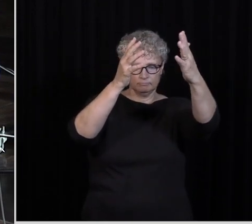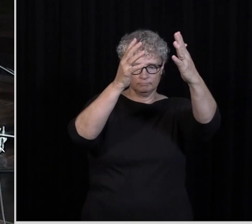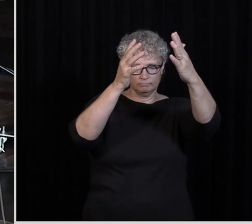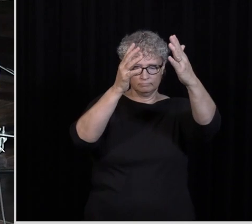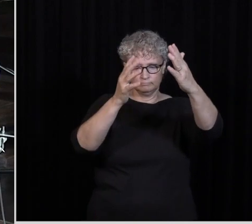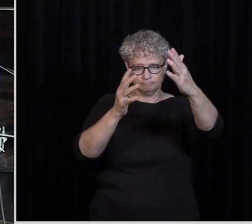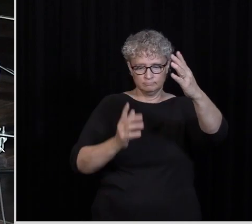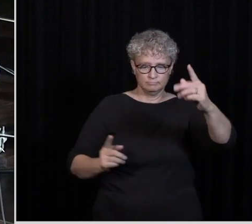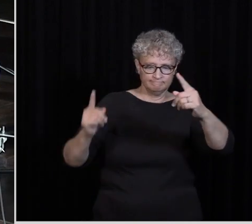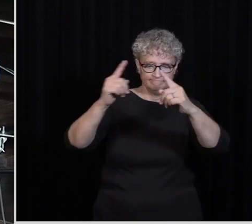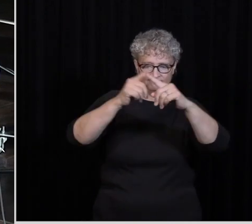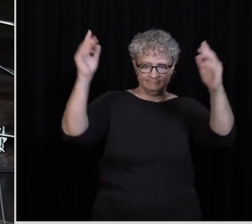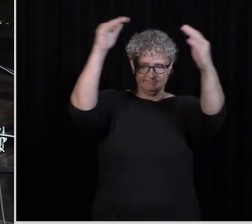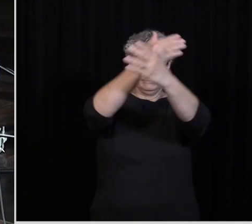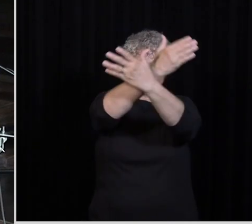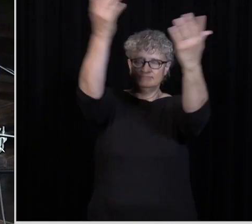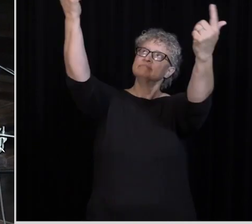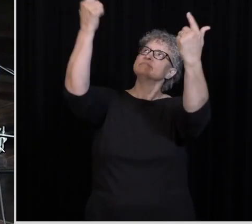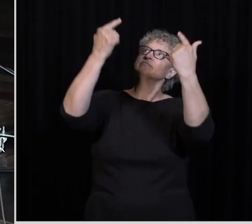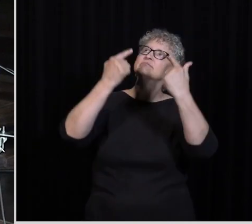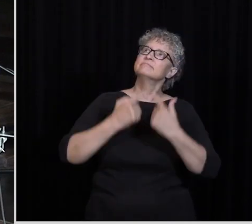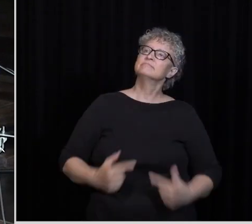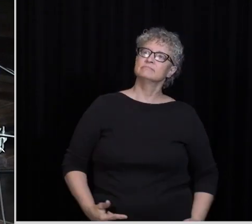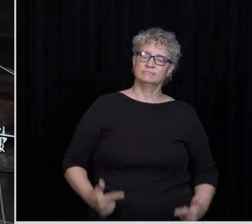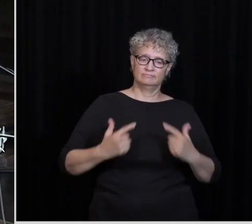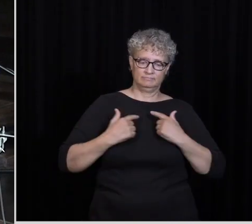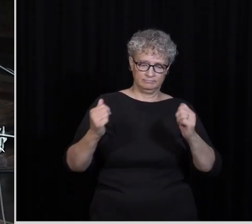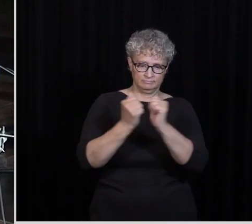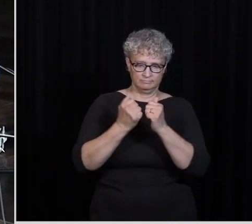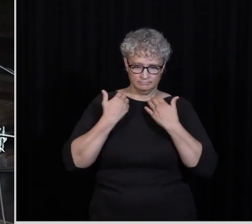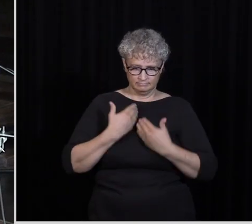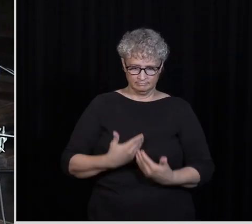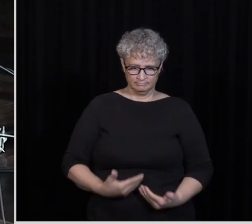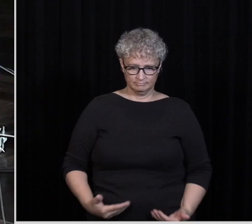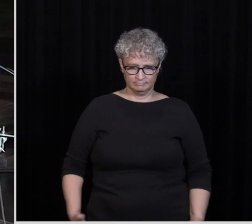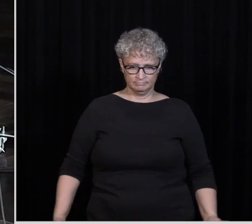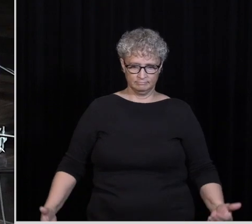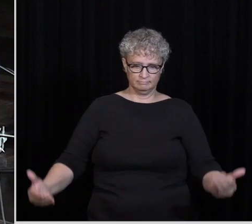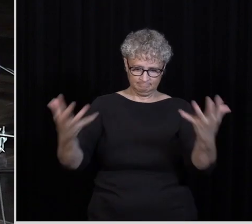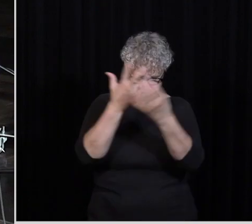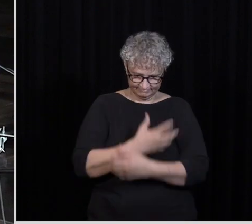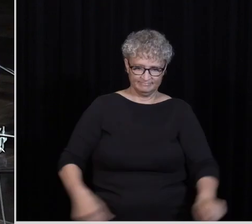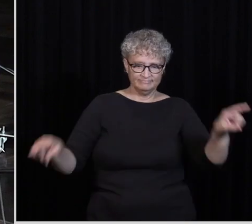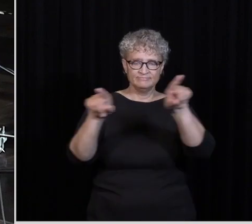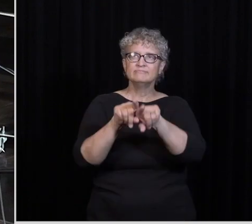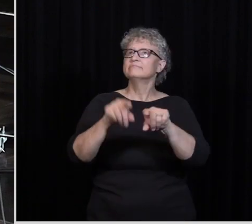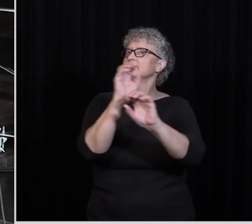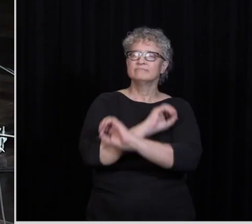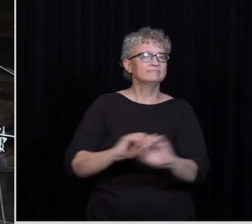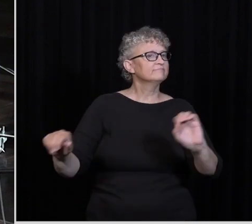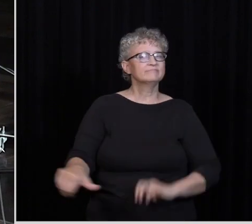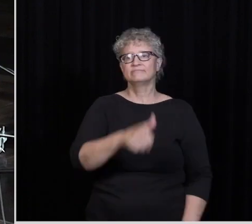Until heaven came to live with me A rescue